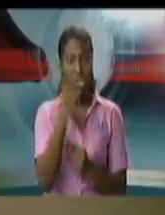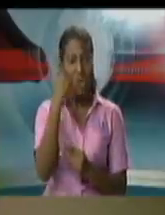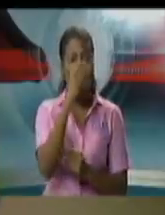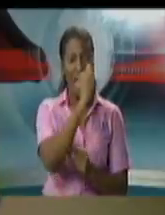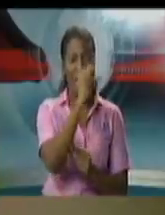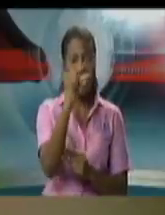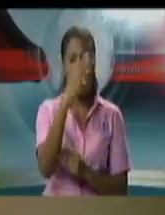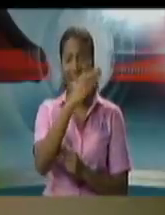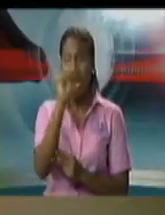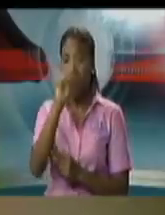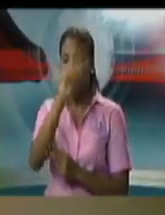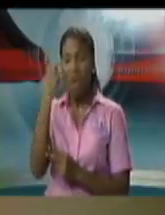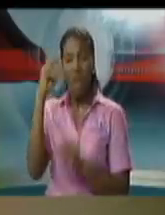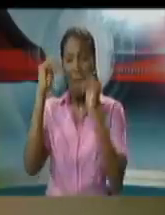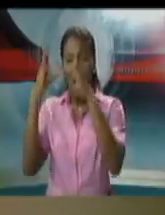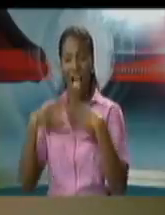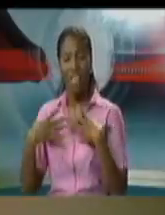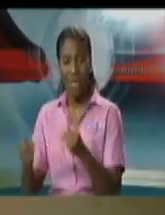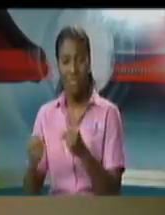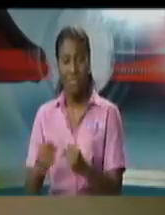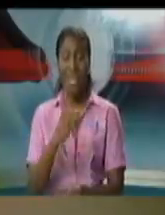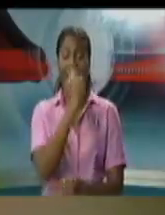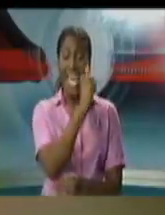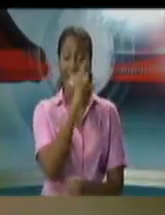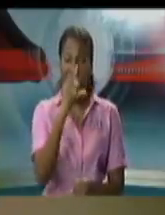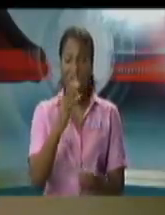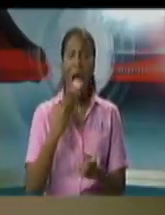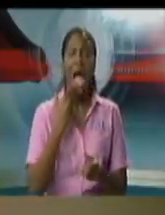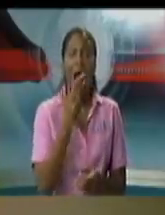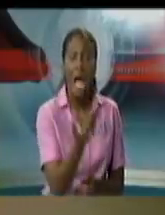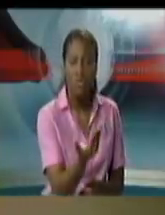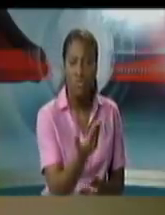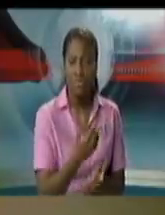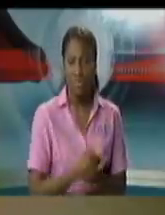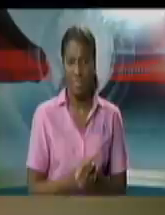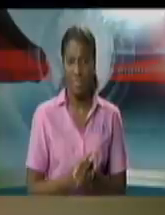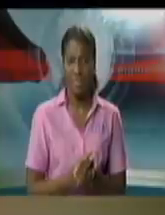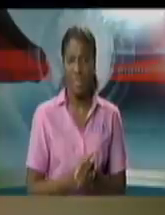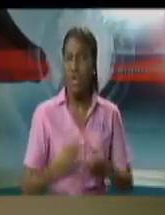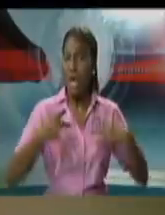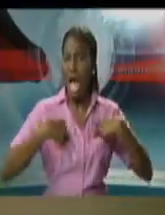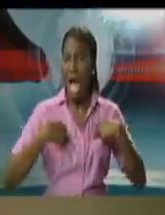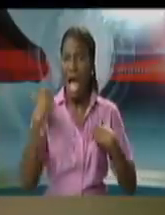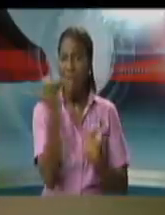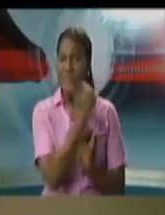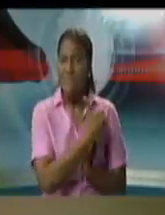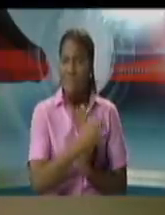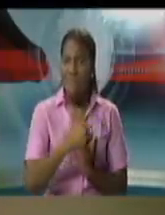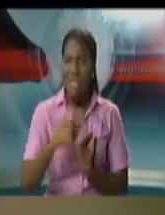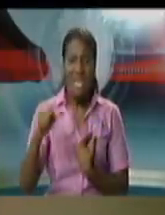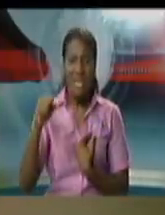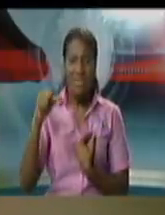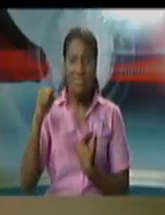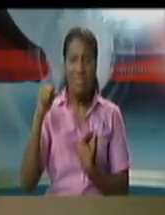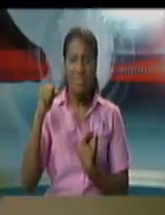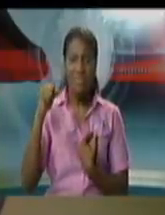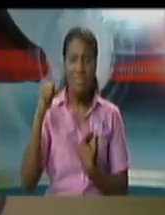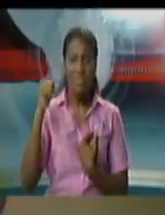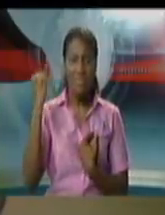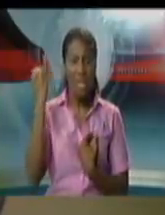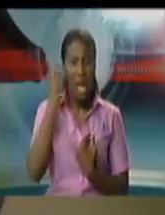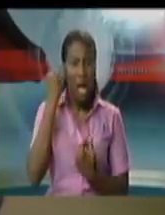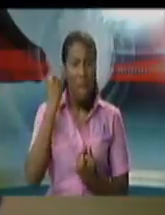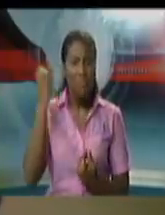um i go to ag first ag um as the advice of the cabinet is there any thoughts on having a